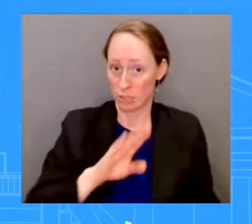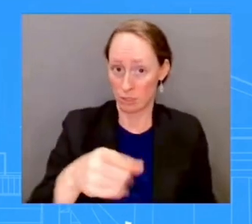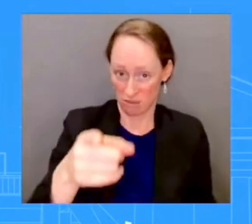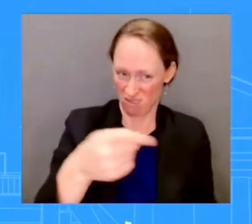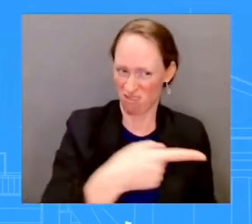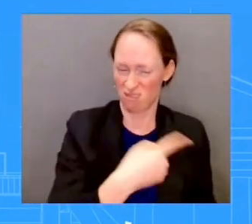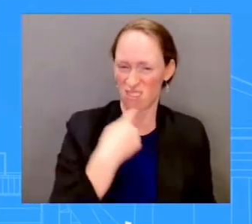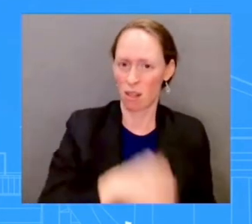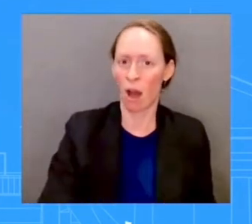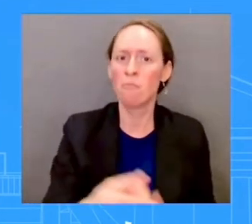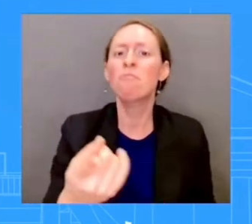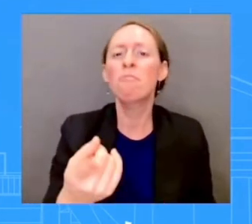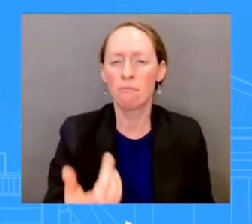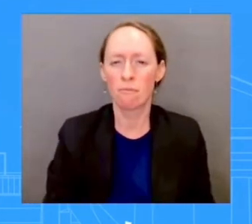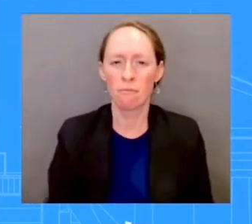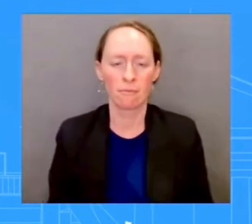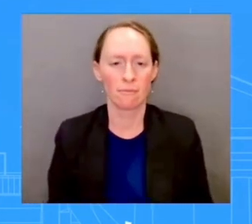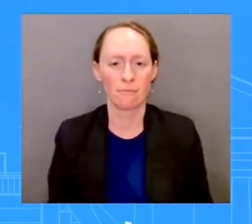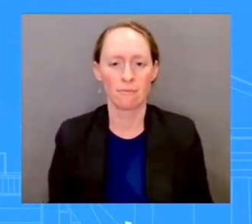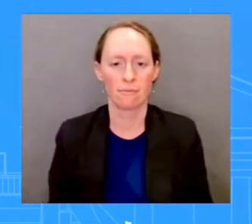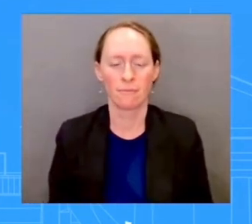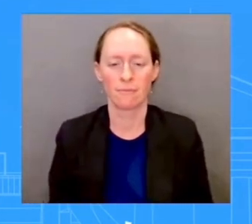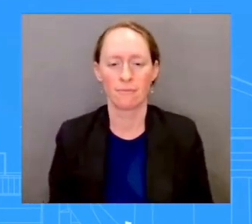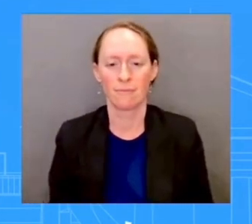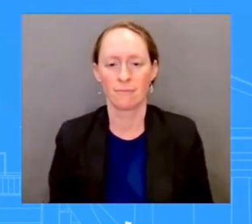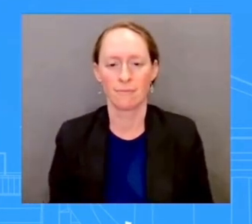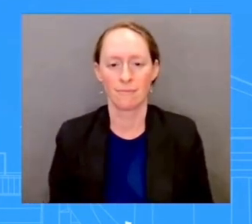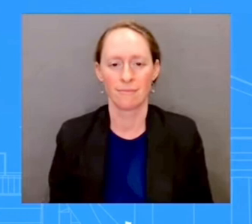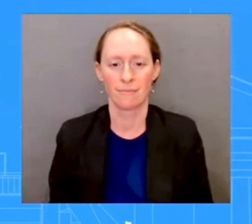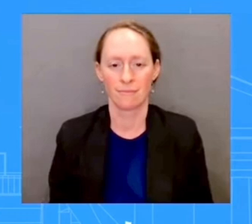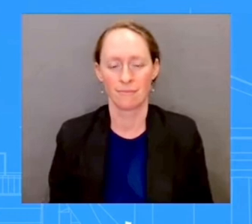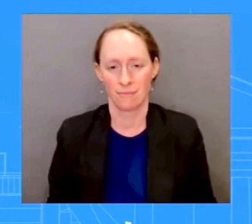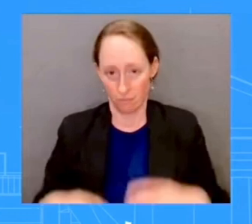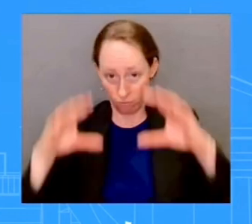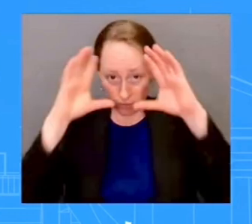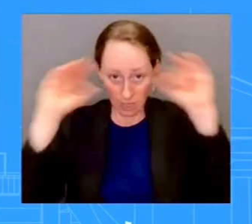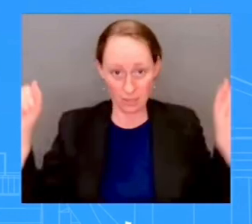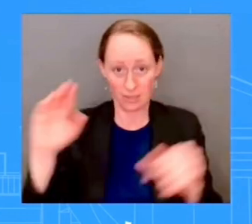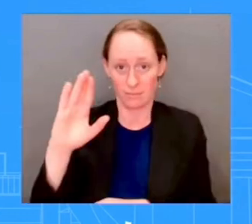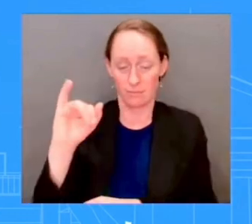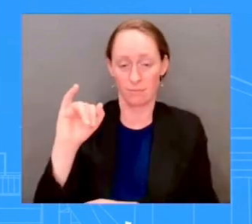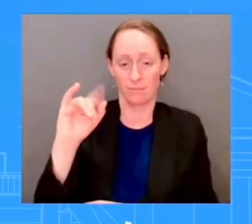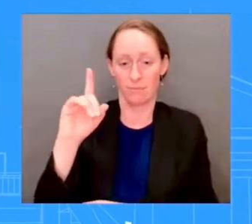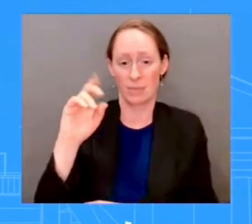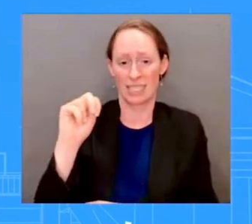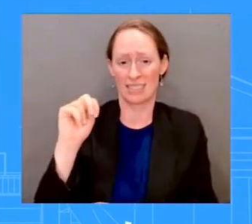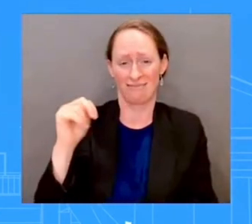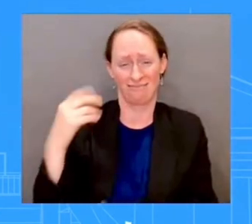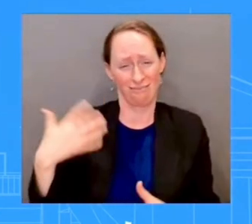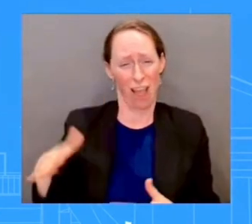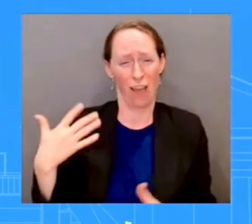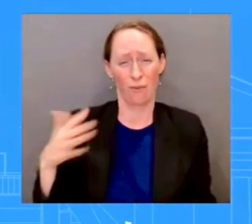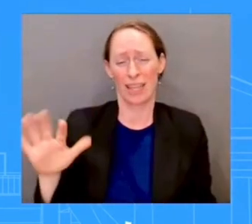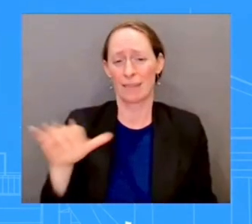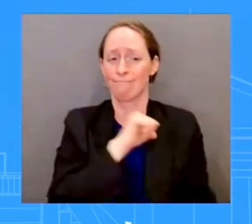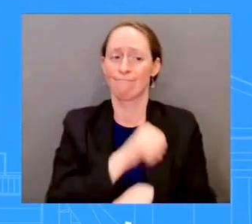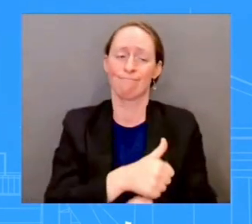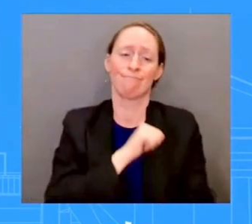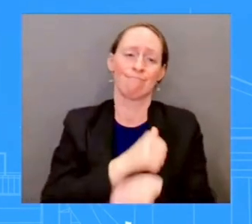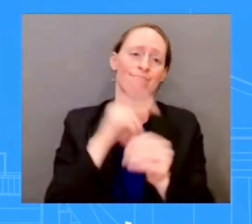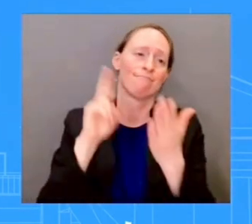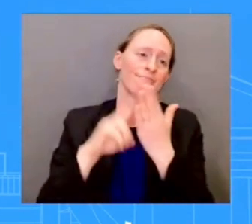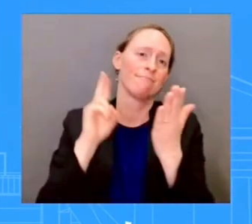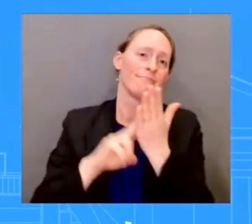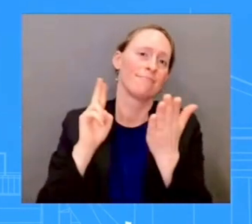anybody else. He really has. June saw the single largest month-to-month drop in unlawful border crossing because of the policies this